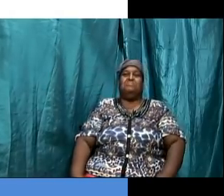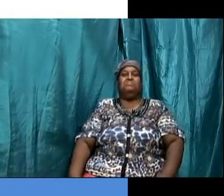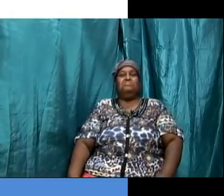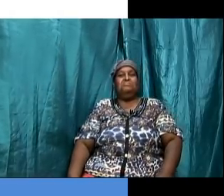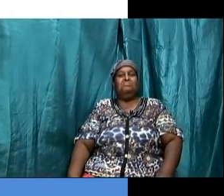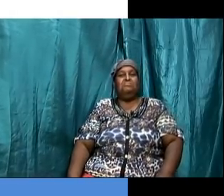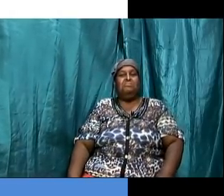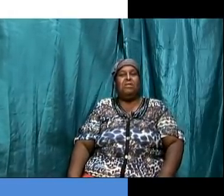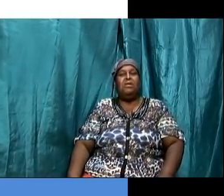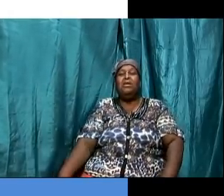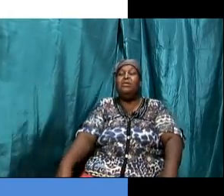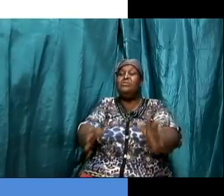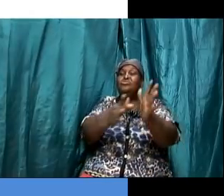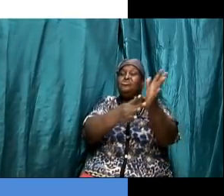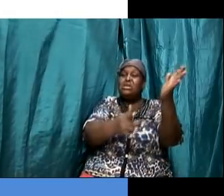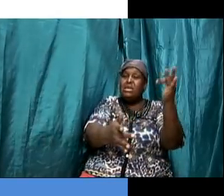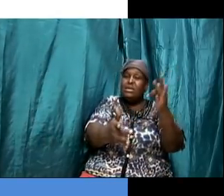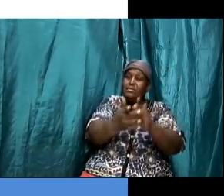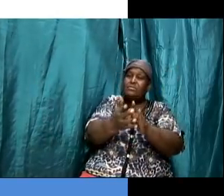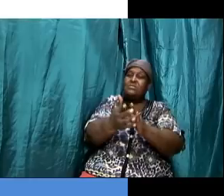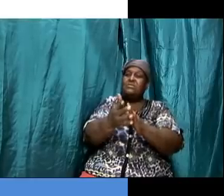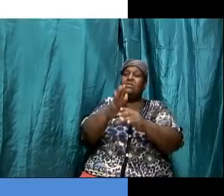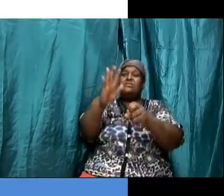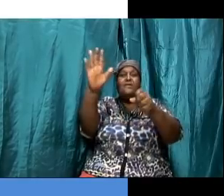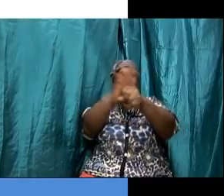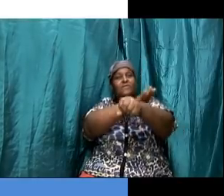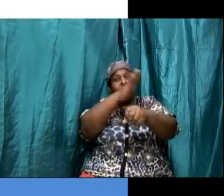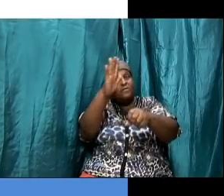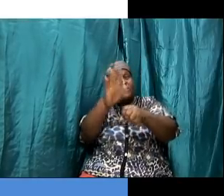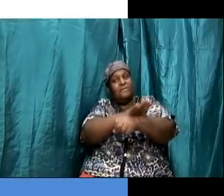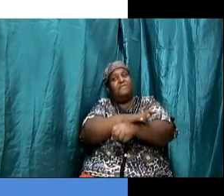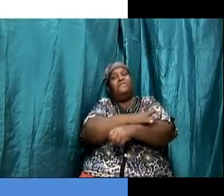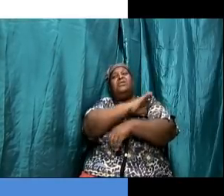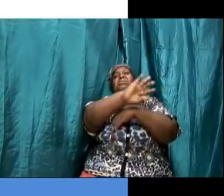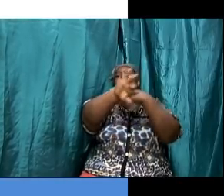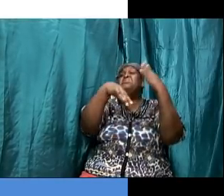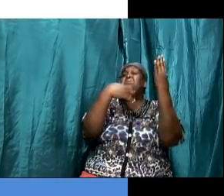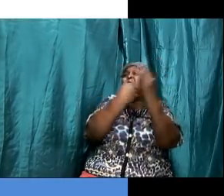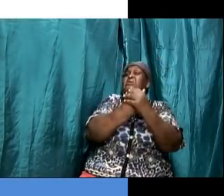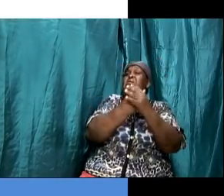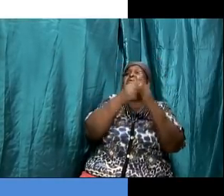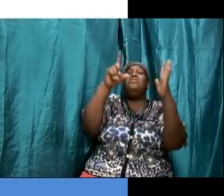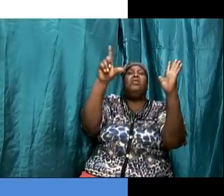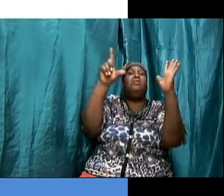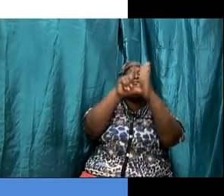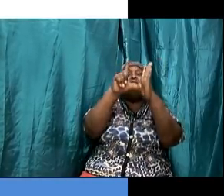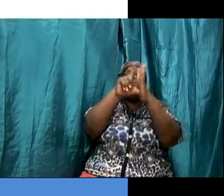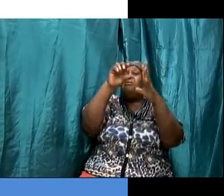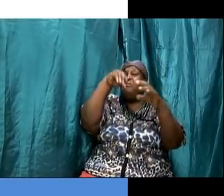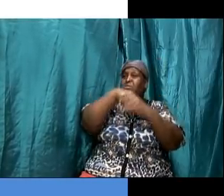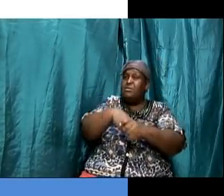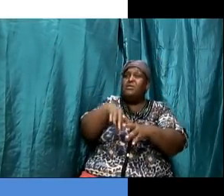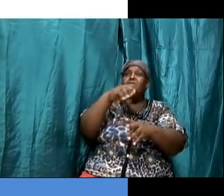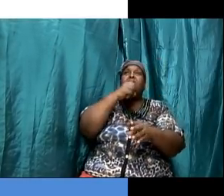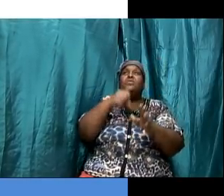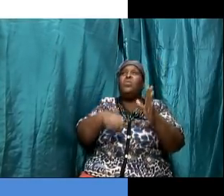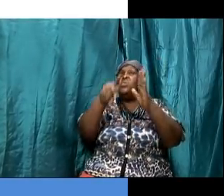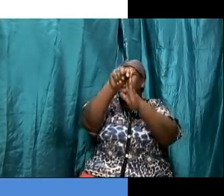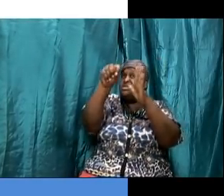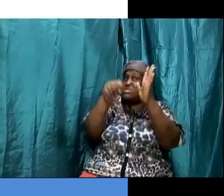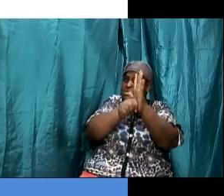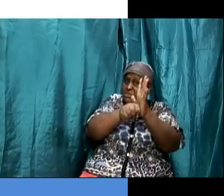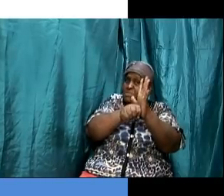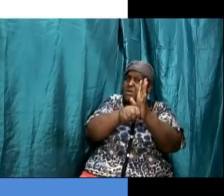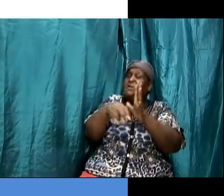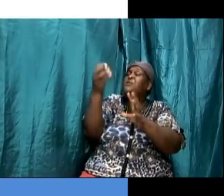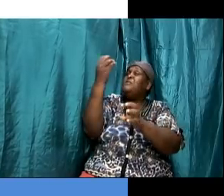jesus fulfilled for example the feast of the passover because every